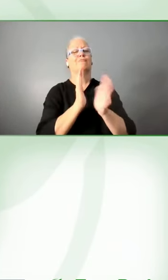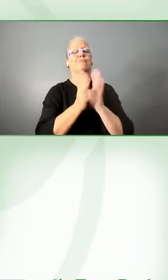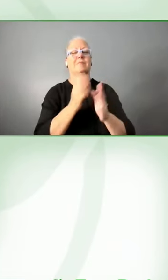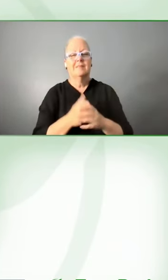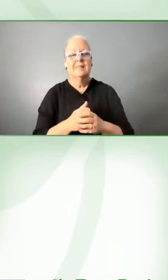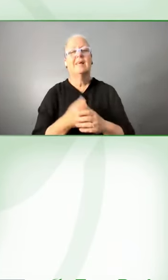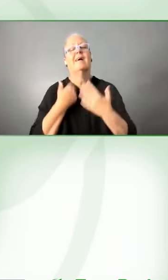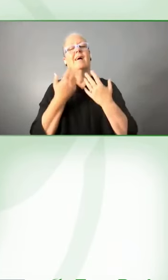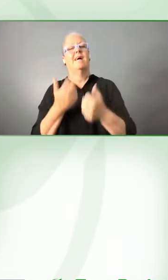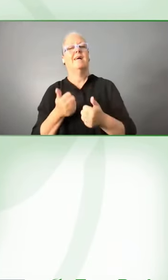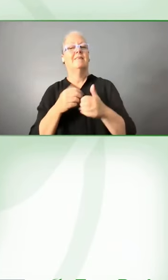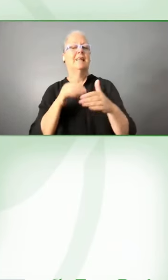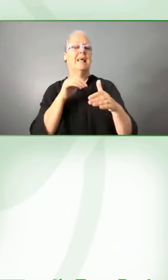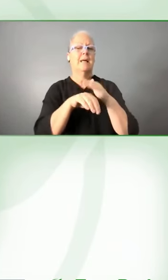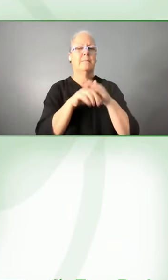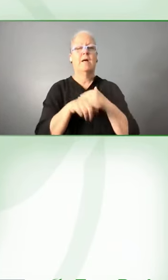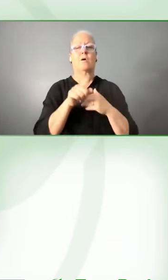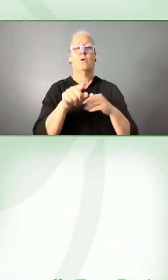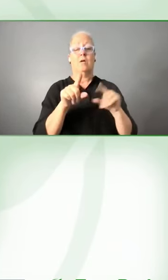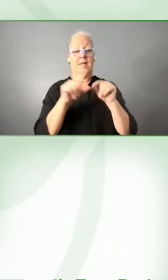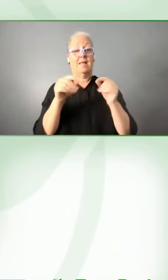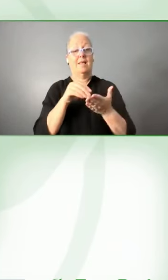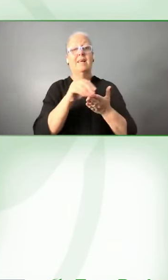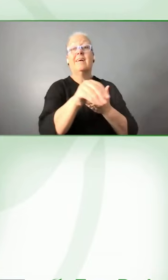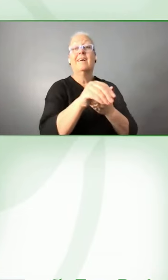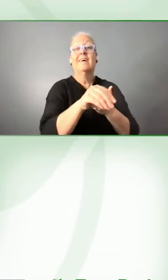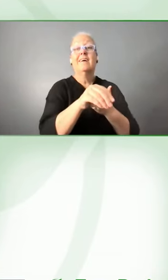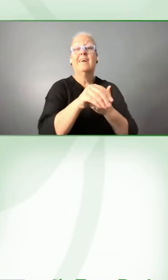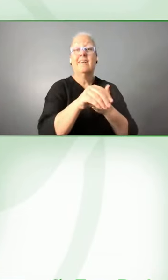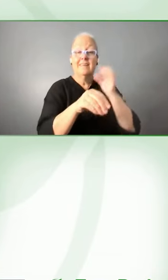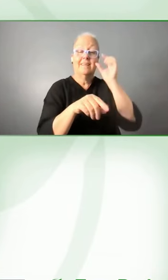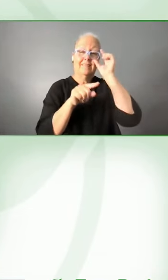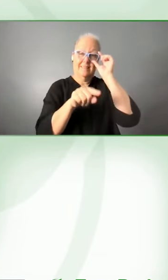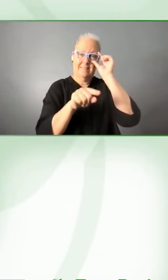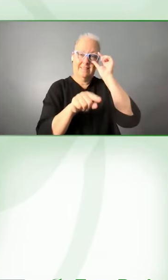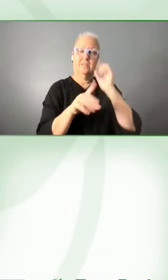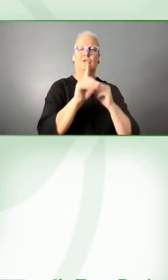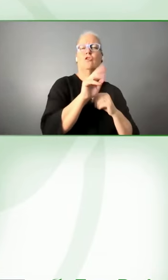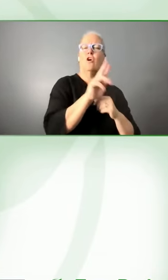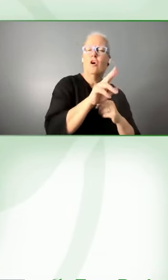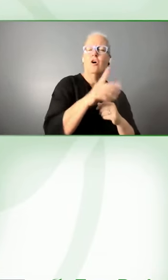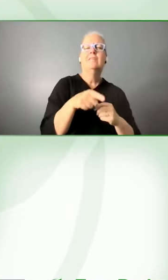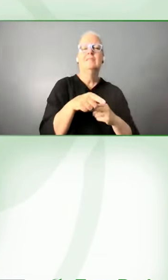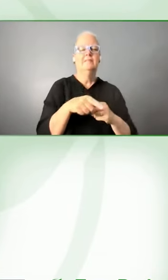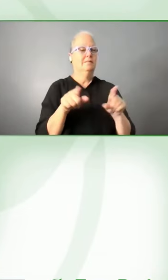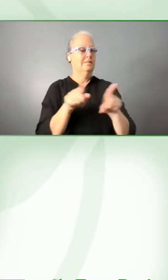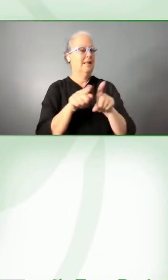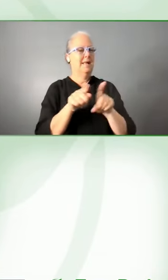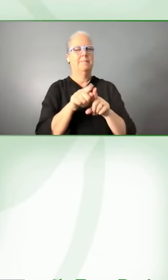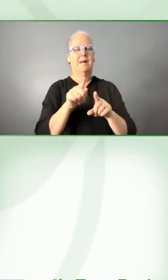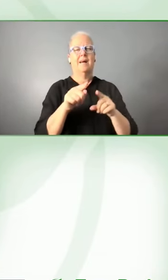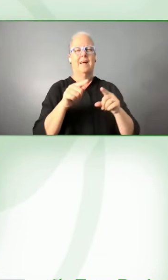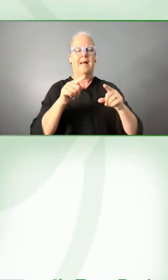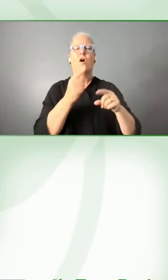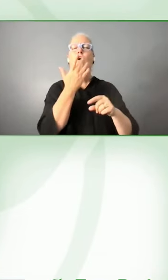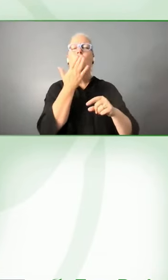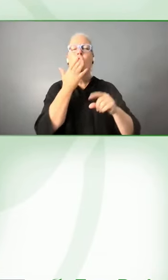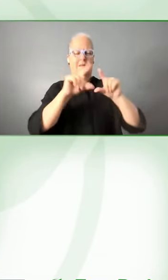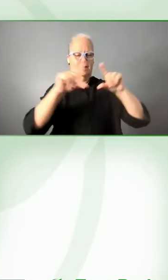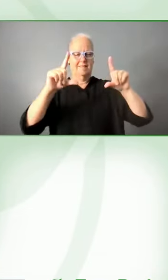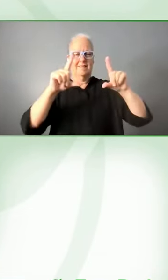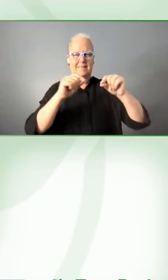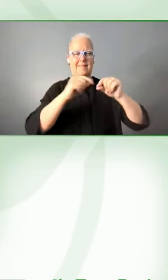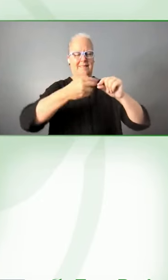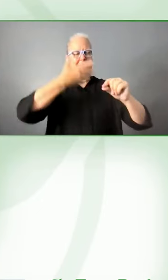payment cards so your debit and credit cards with a physical notch or high contrast colors to enable you to use the card more